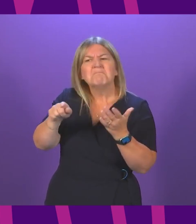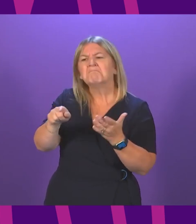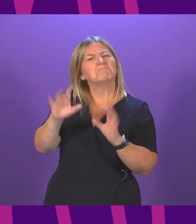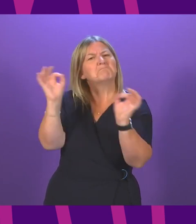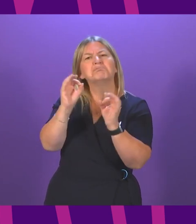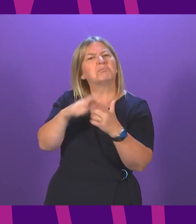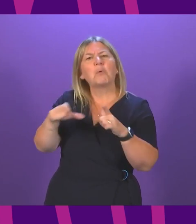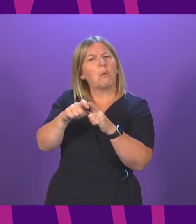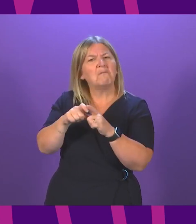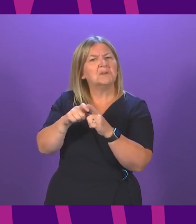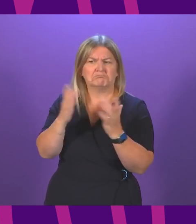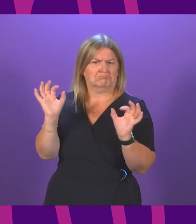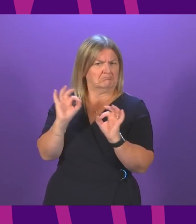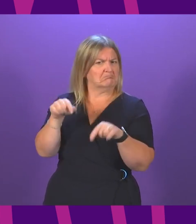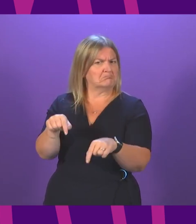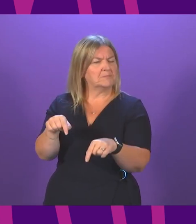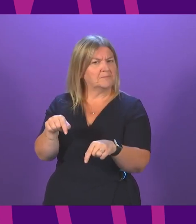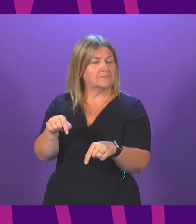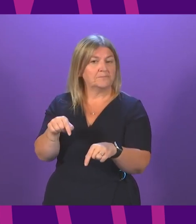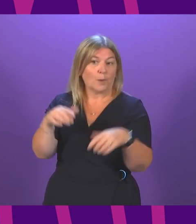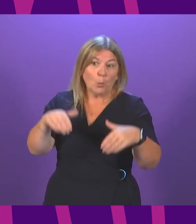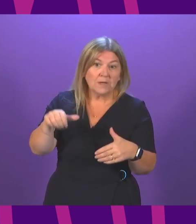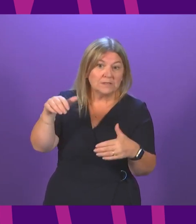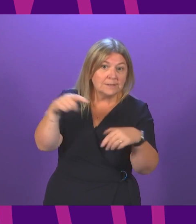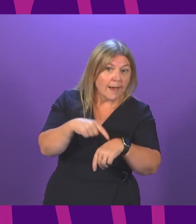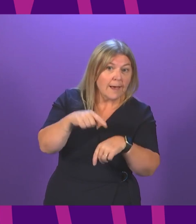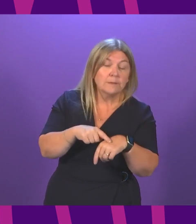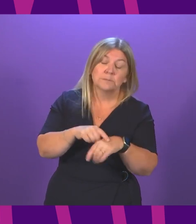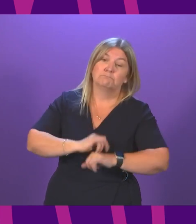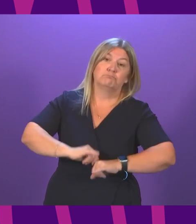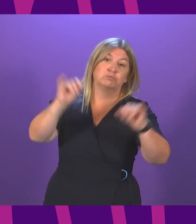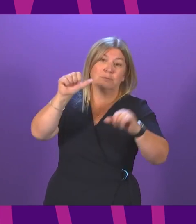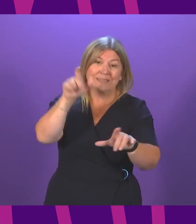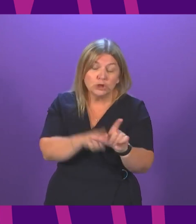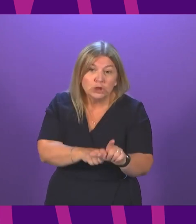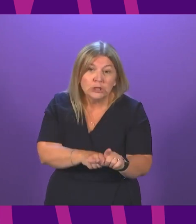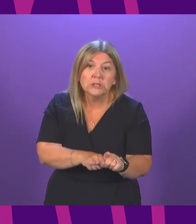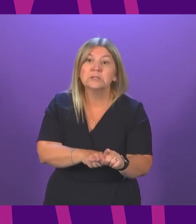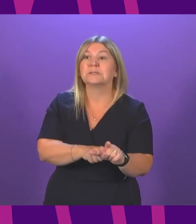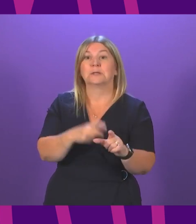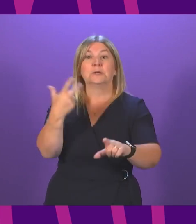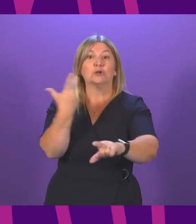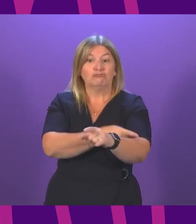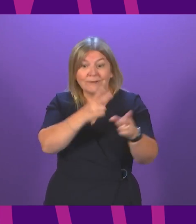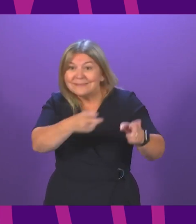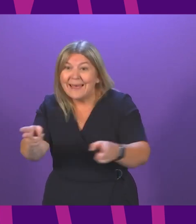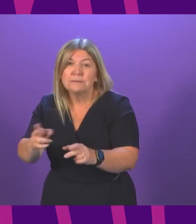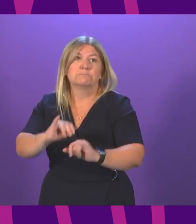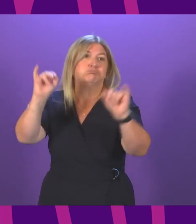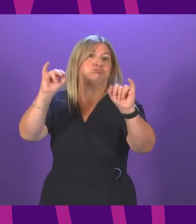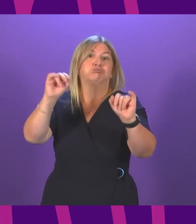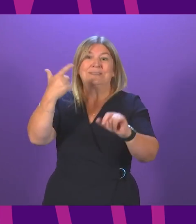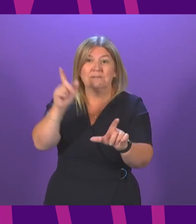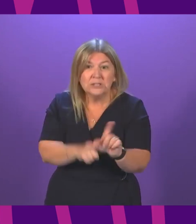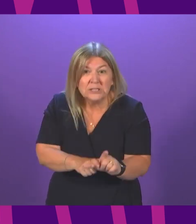A&E waiting times are the worst in six years. Drug deaths, the worst in seven years. Alcohol deaths, the worst in